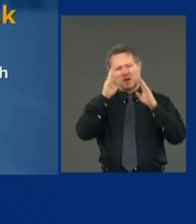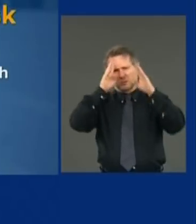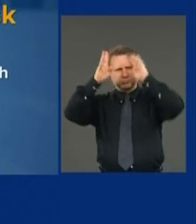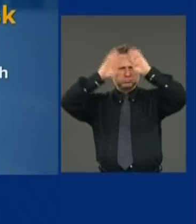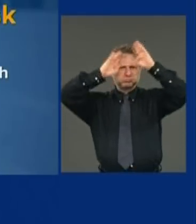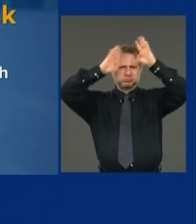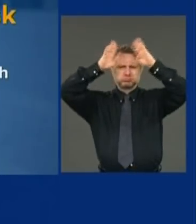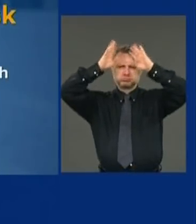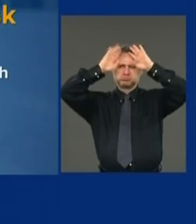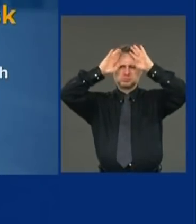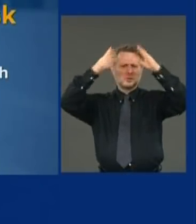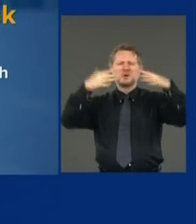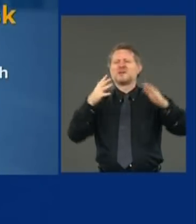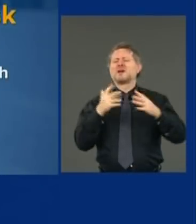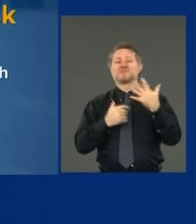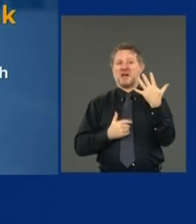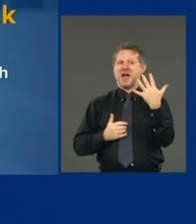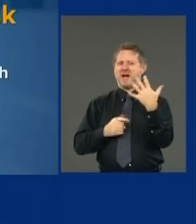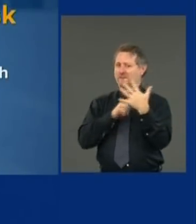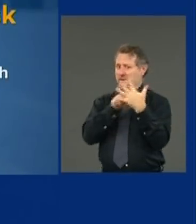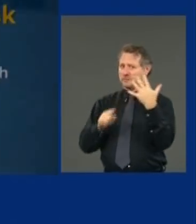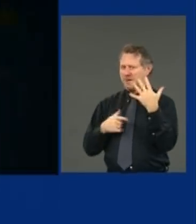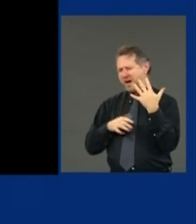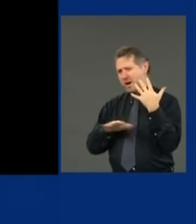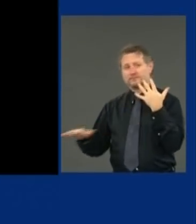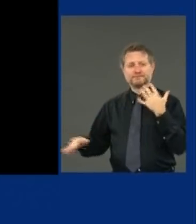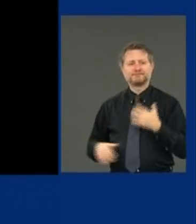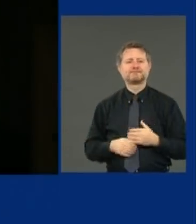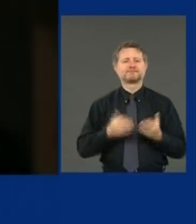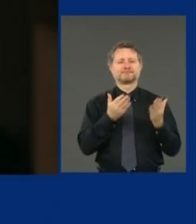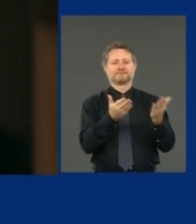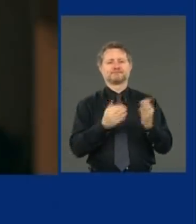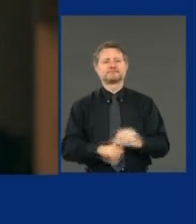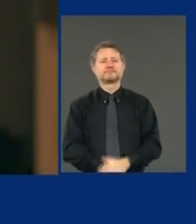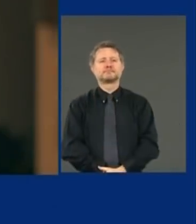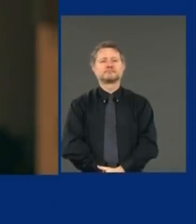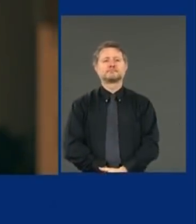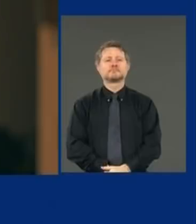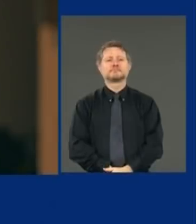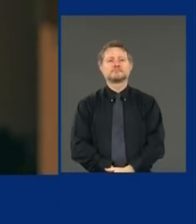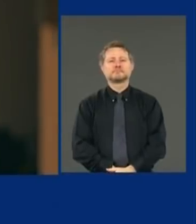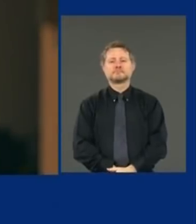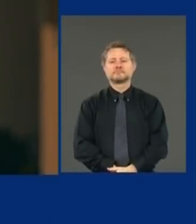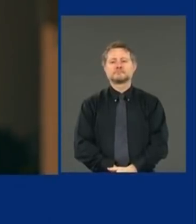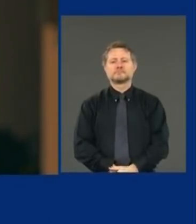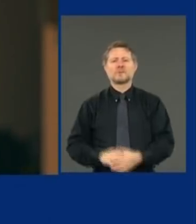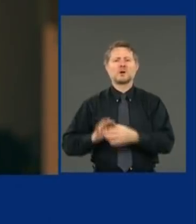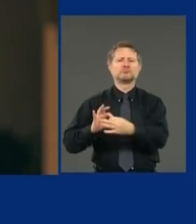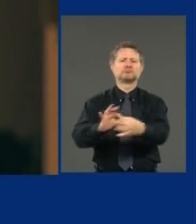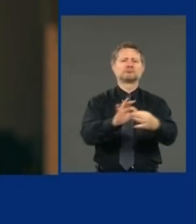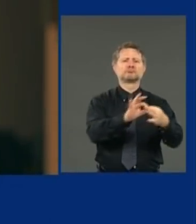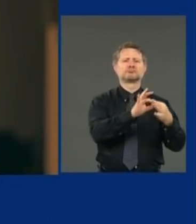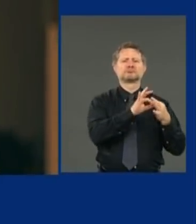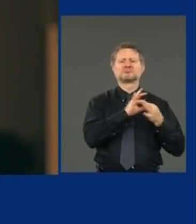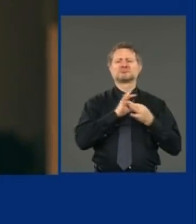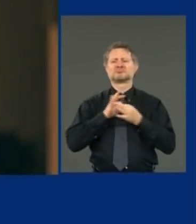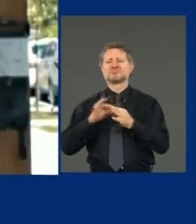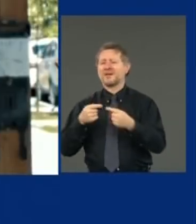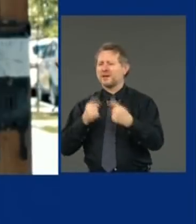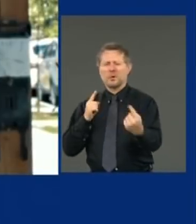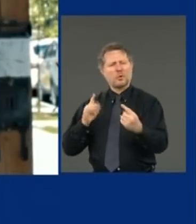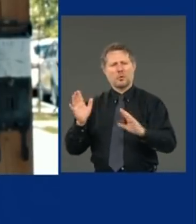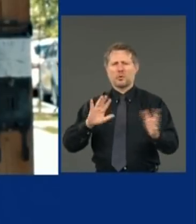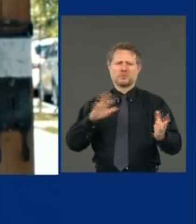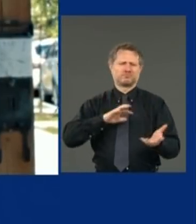five more of the, five of the runner-up. United we stand, and divided we fall. We